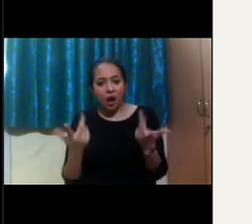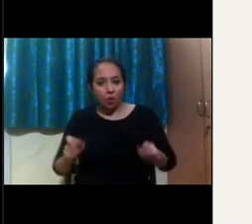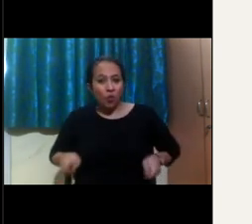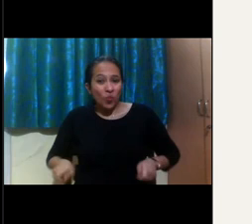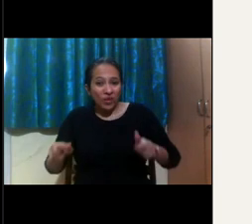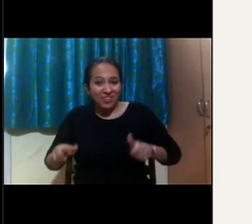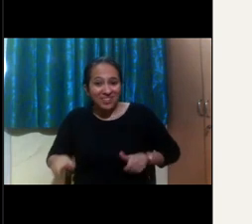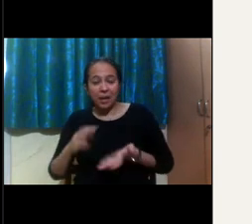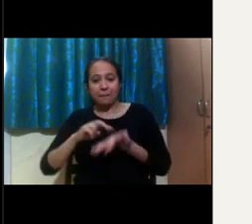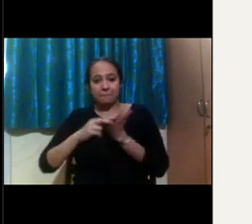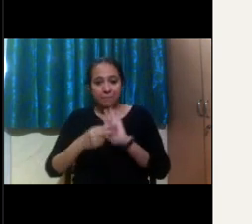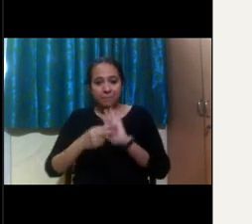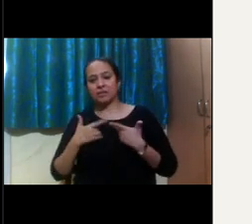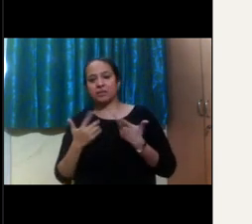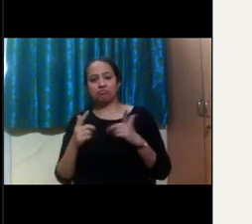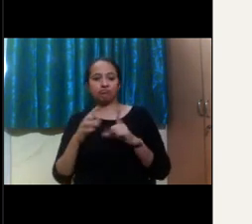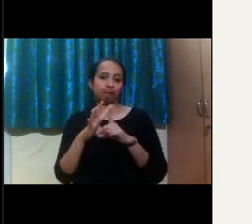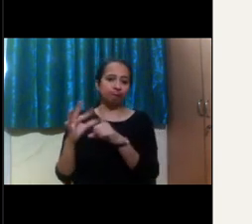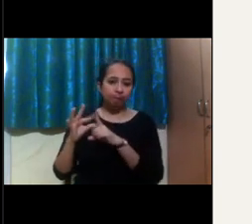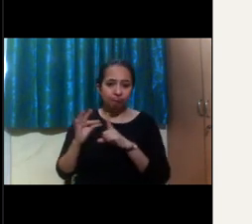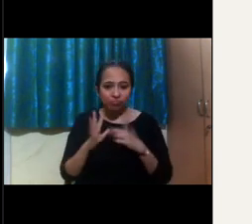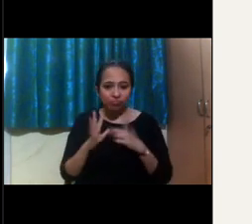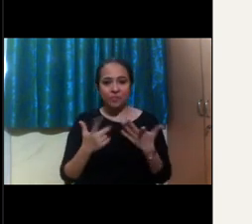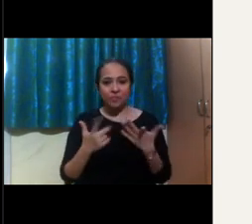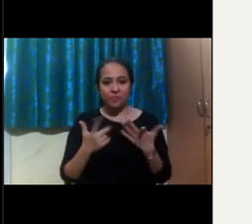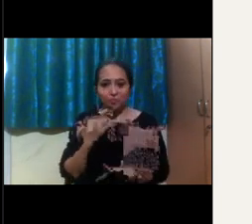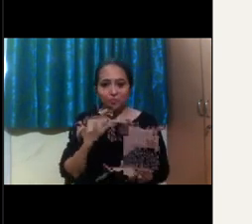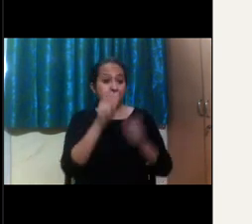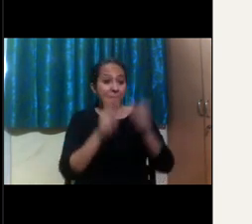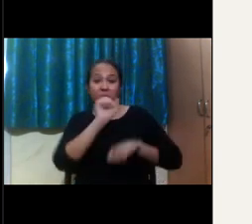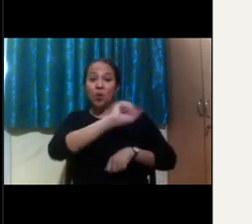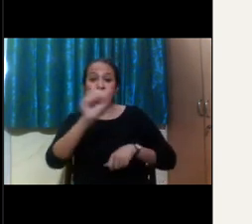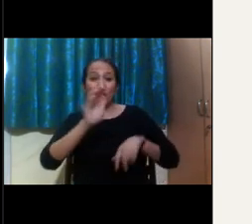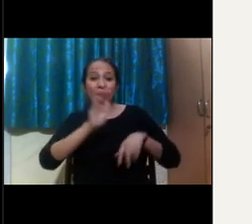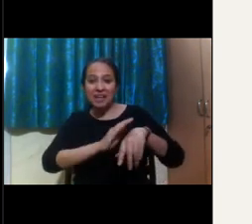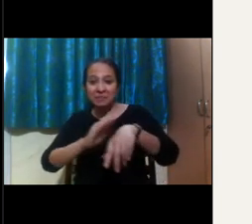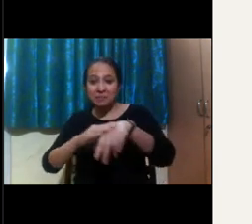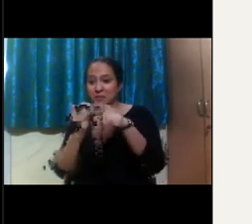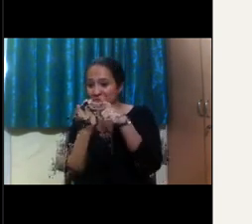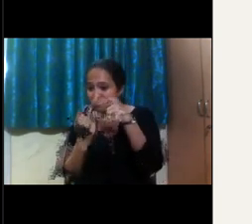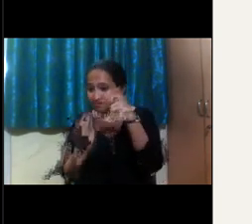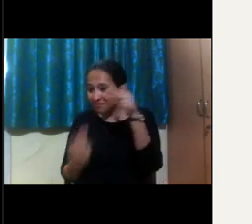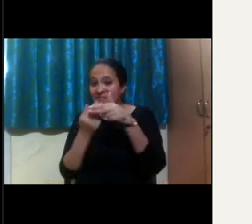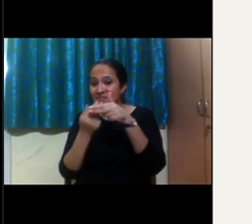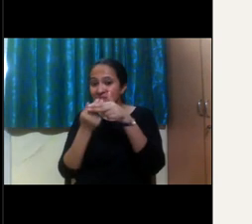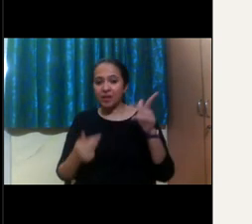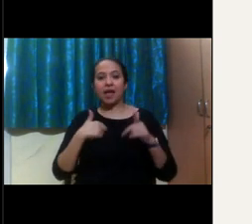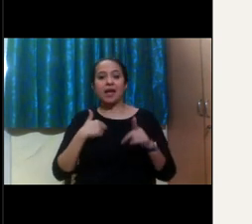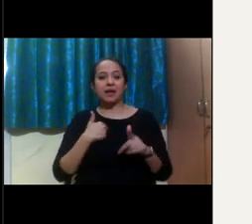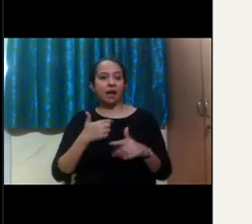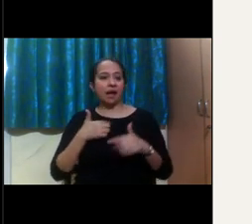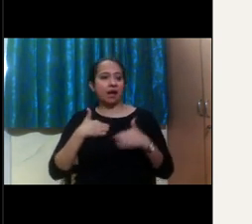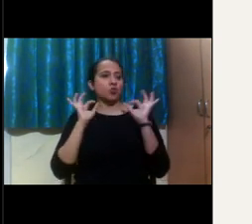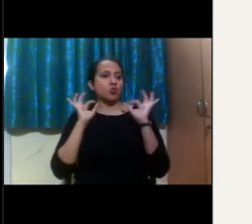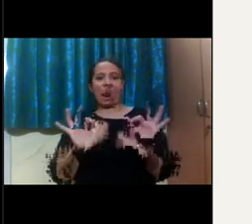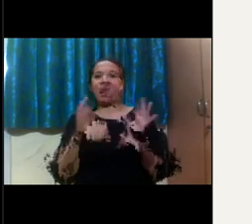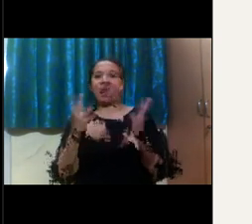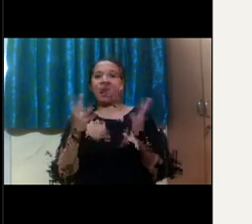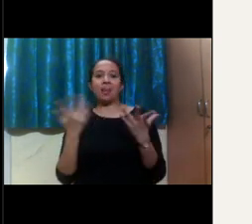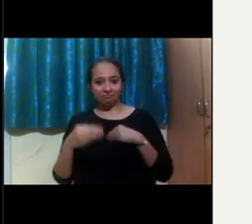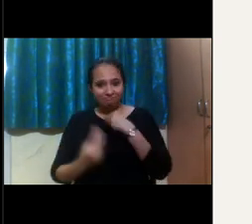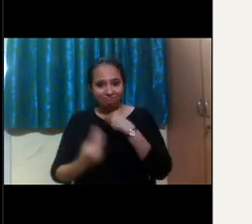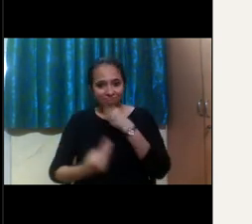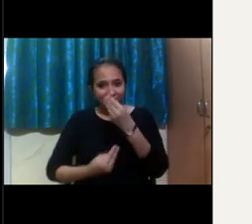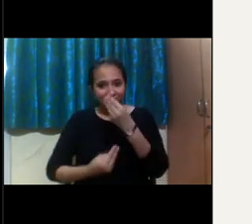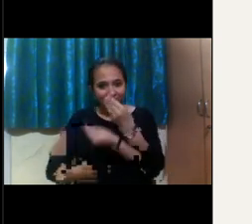There's also personal stories, best practices, especially for organizations that might be supporting individuals